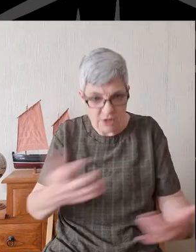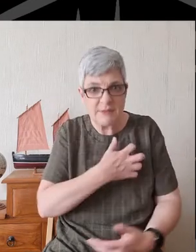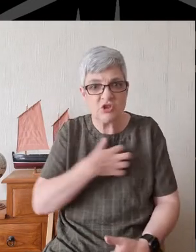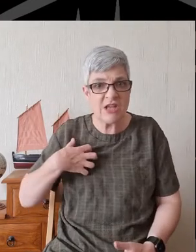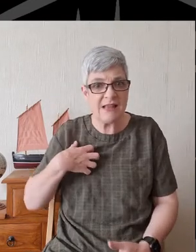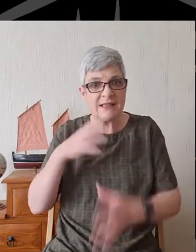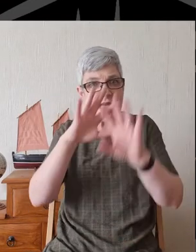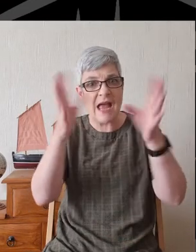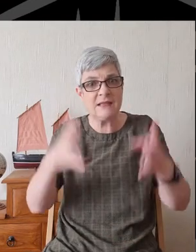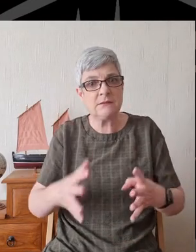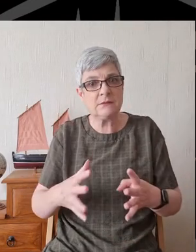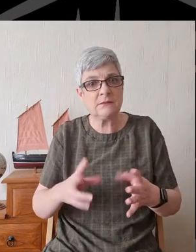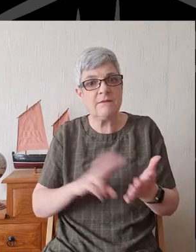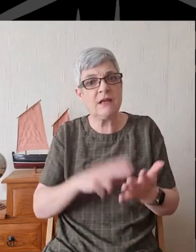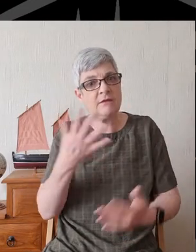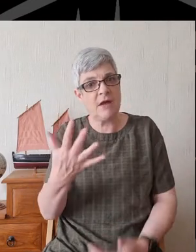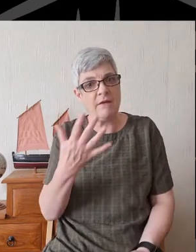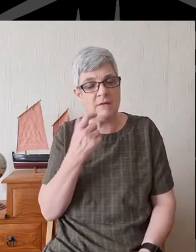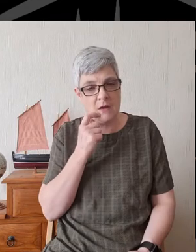Verse 5.